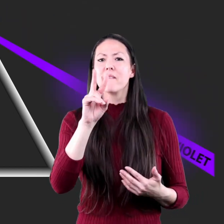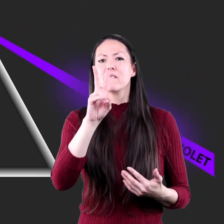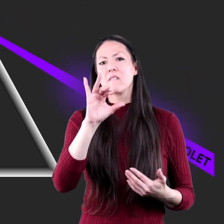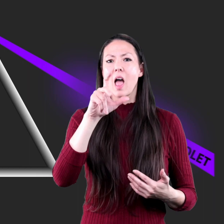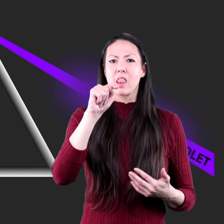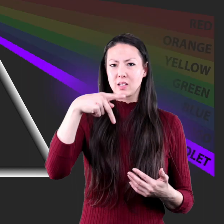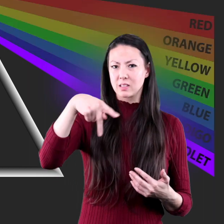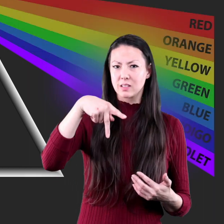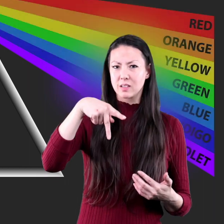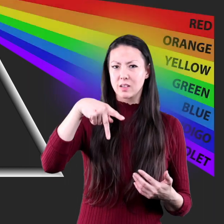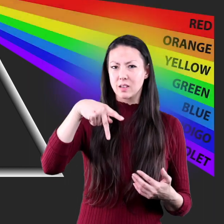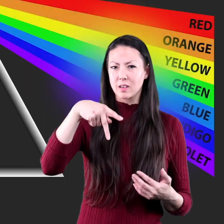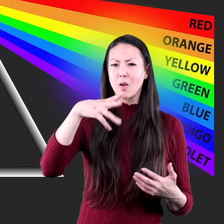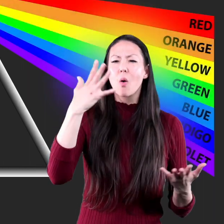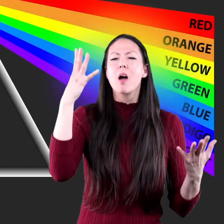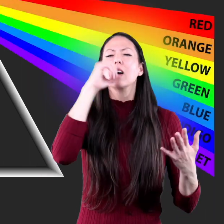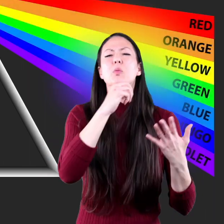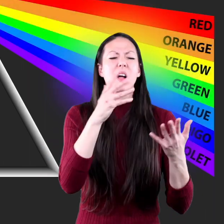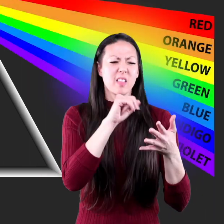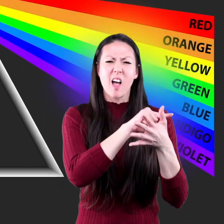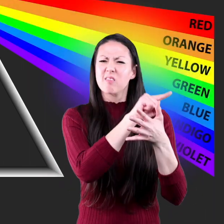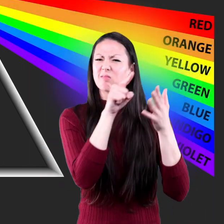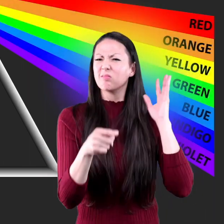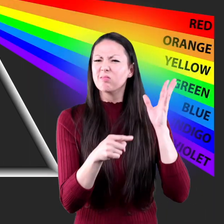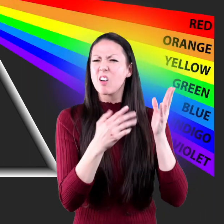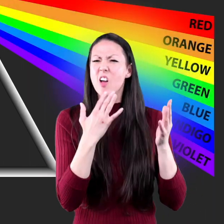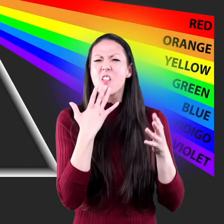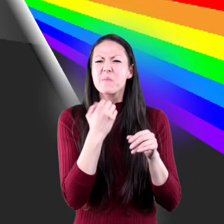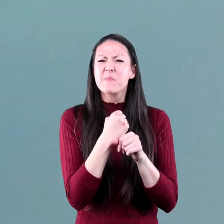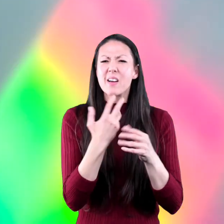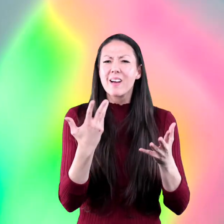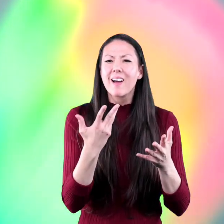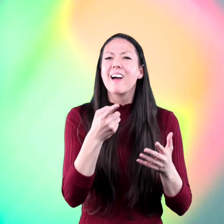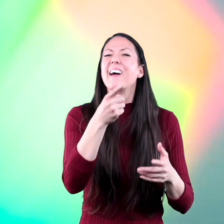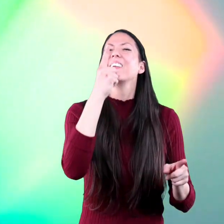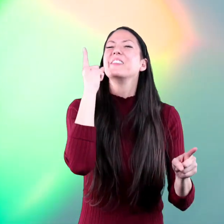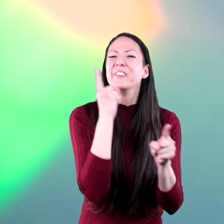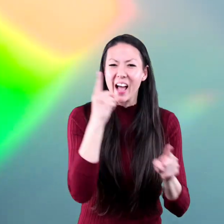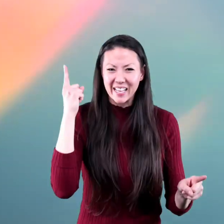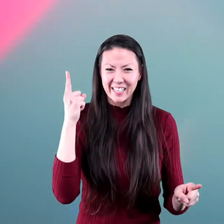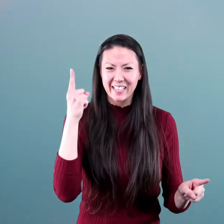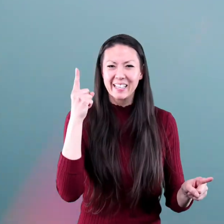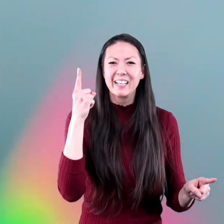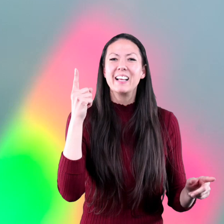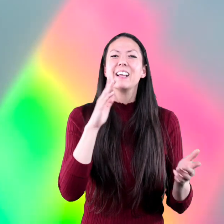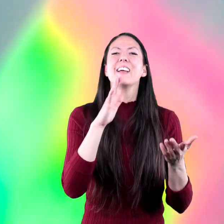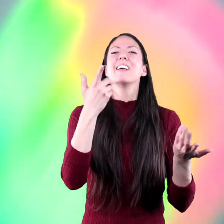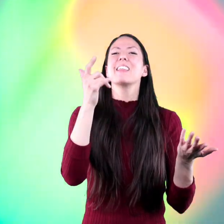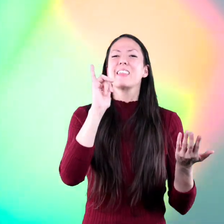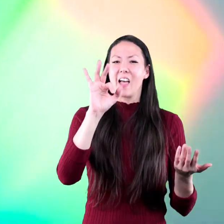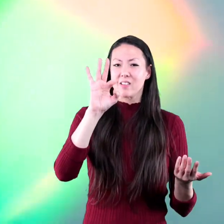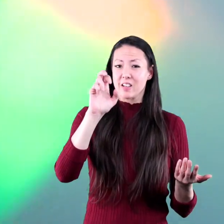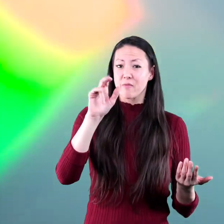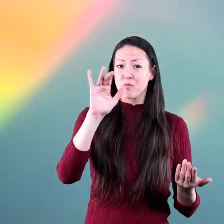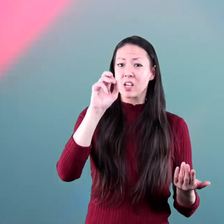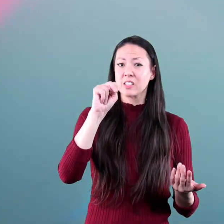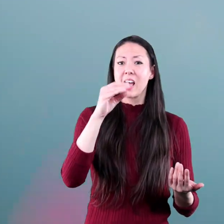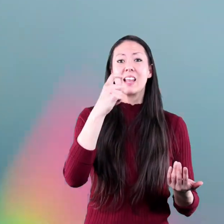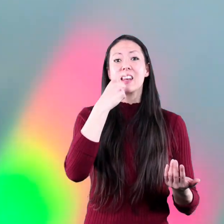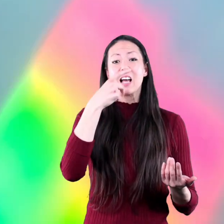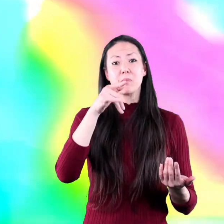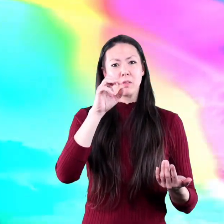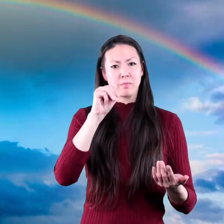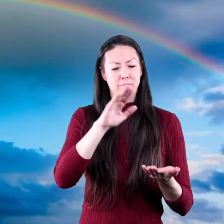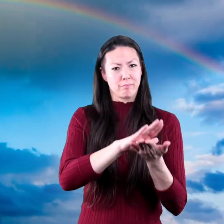violet. Can you guess what those colors make? That's right! As a result of refraction and a glass